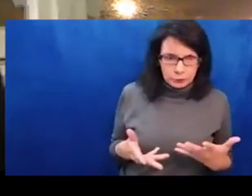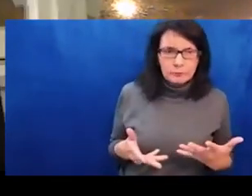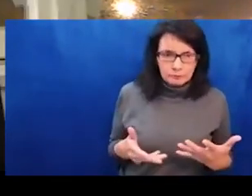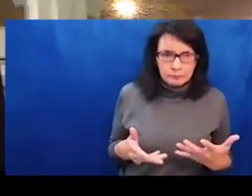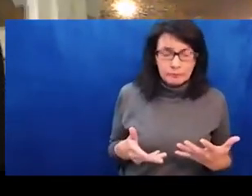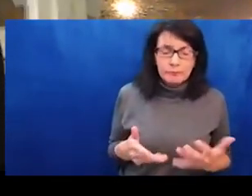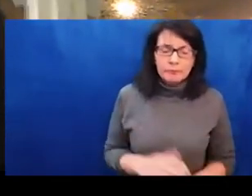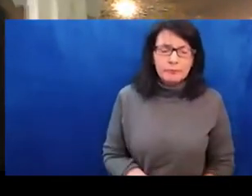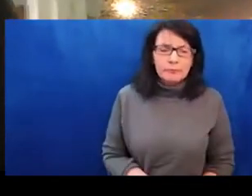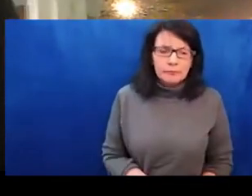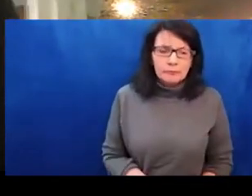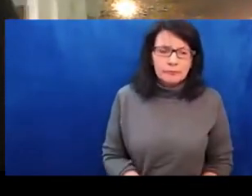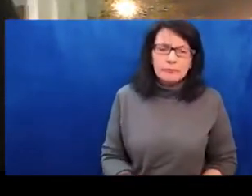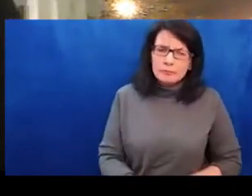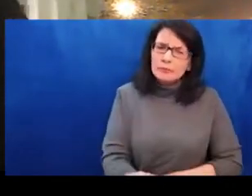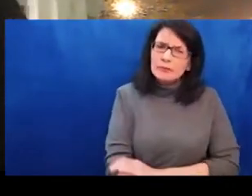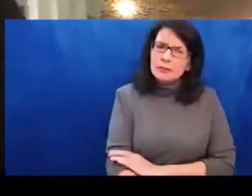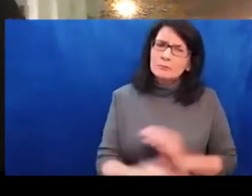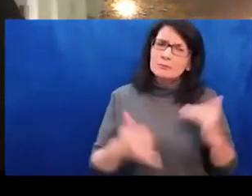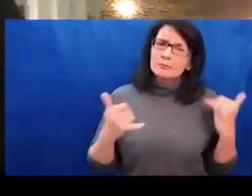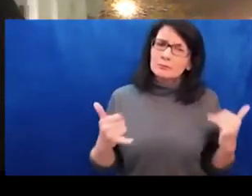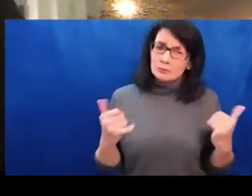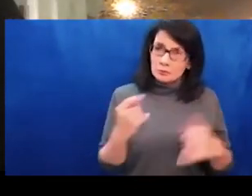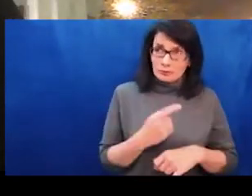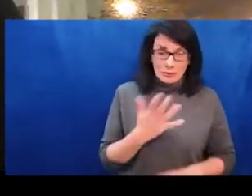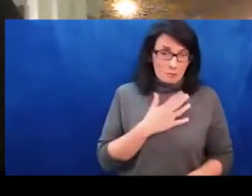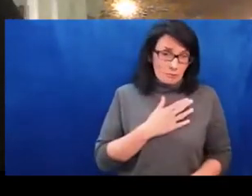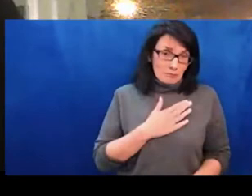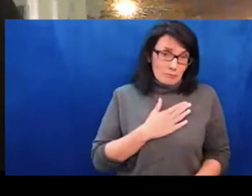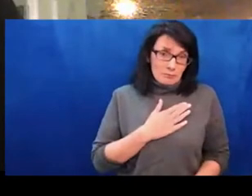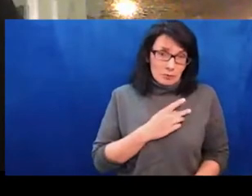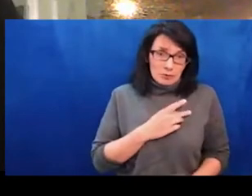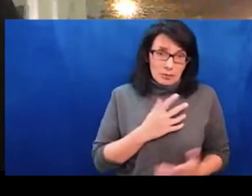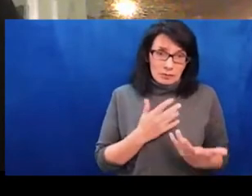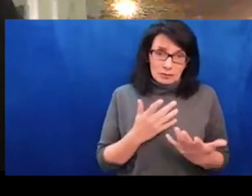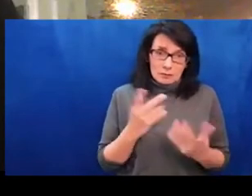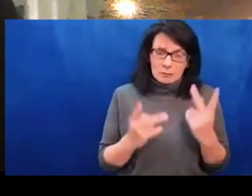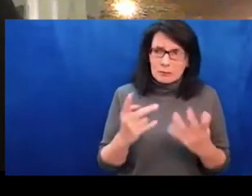the director of this institution to organize this support.